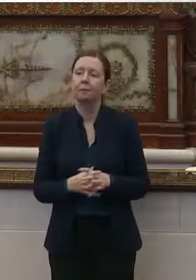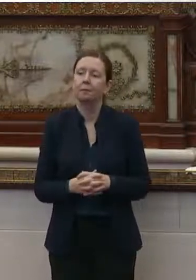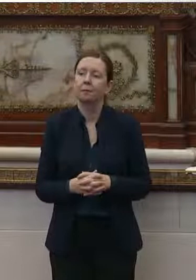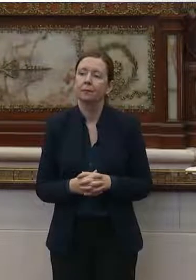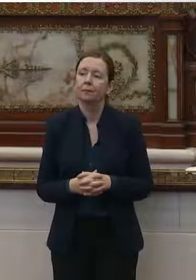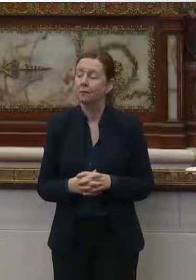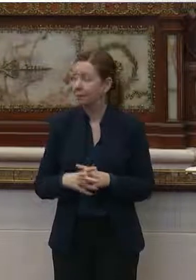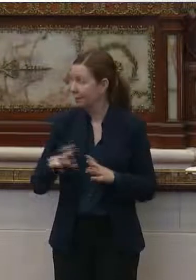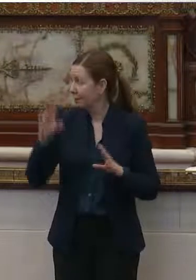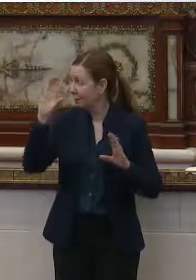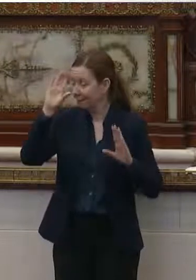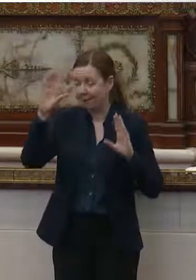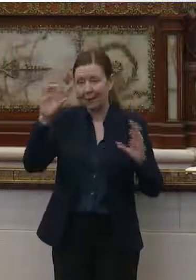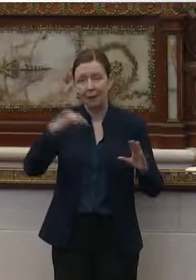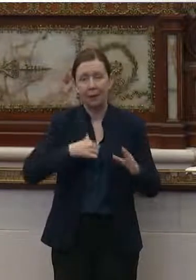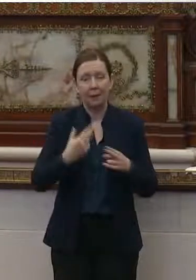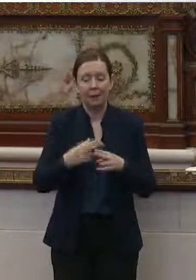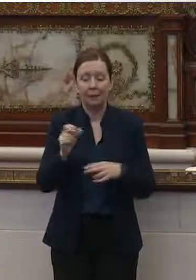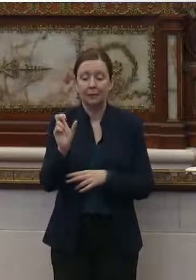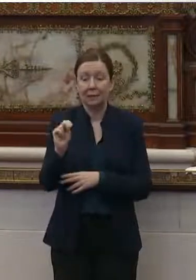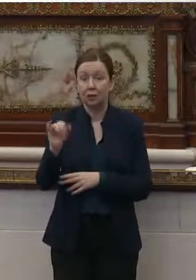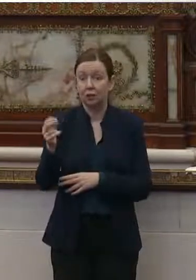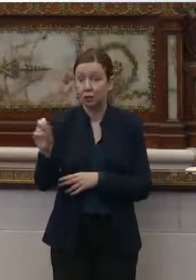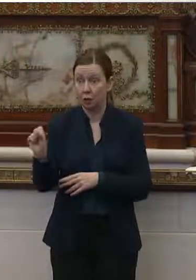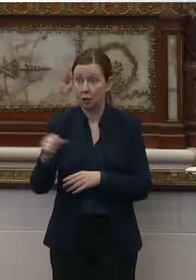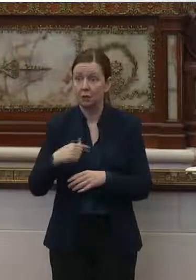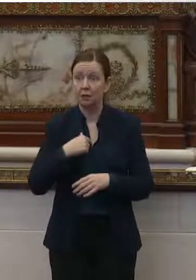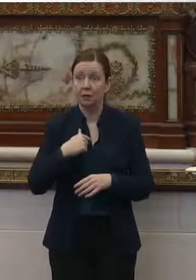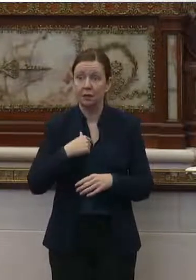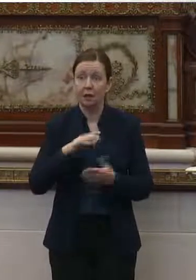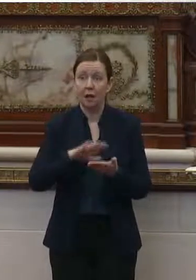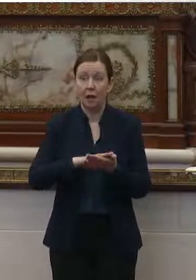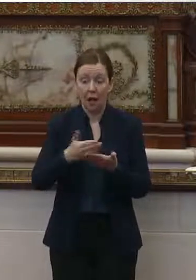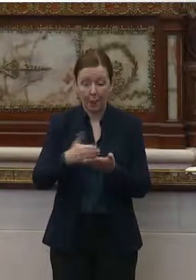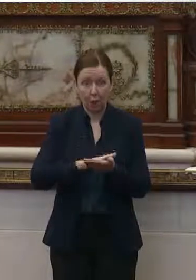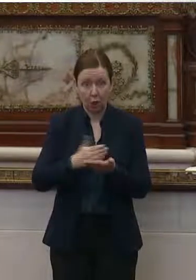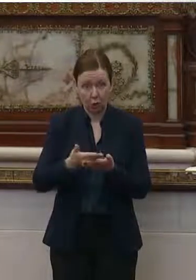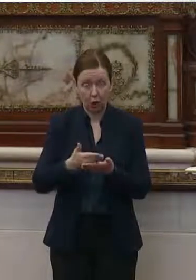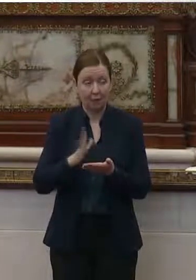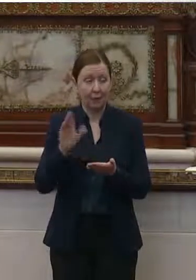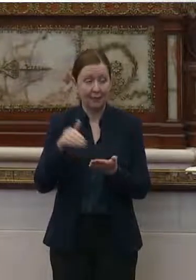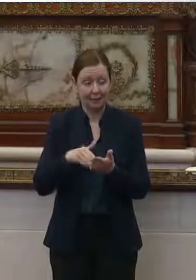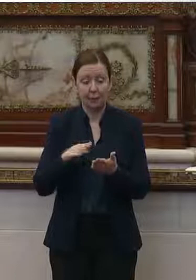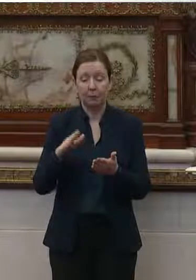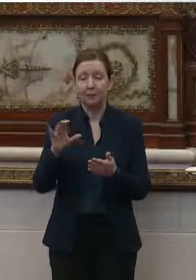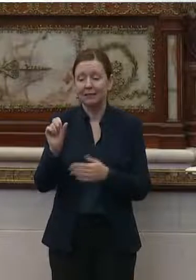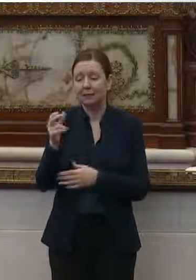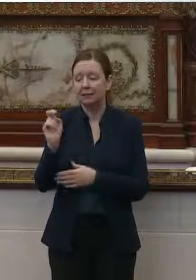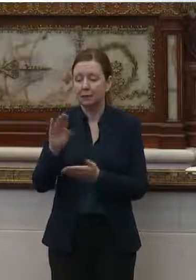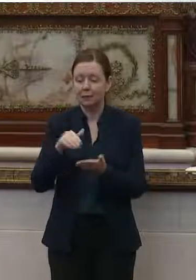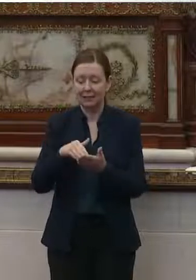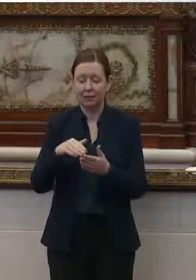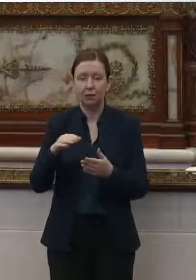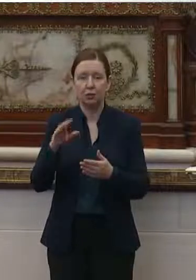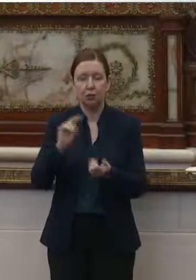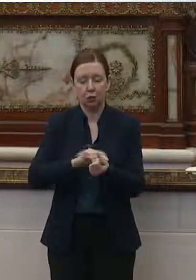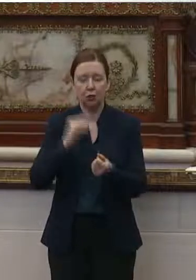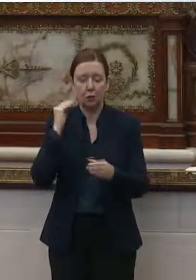Uh, hello, my name is Nelson Jones. I'm a cook at Somerton center, nursing home in Northeast Philadelphia.